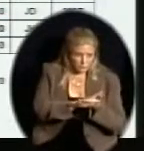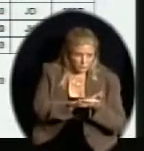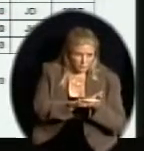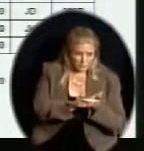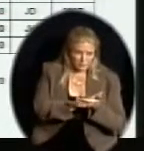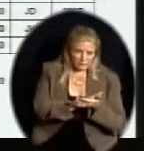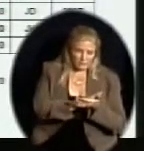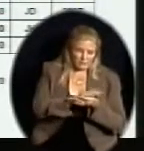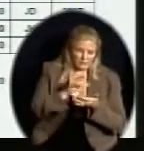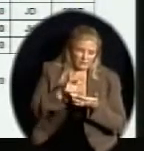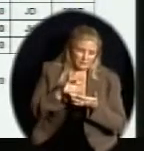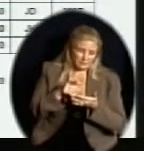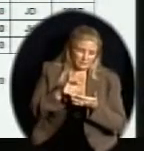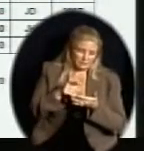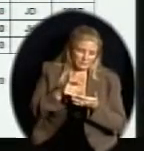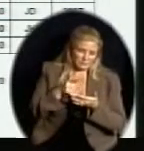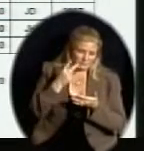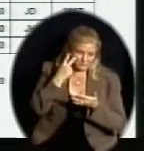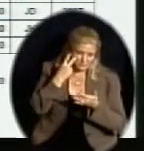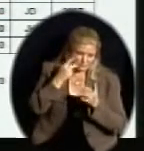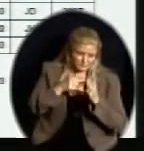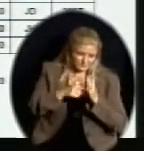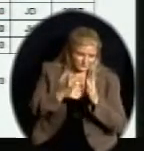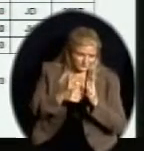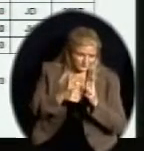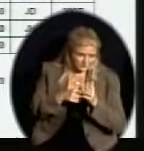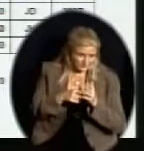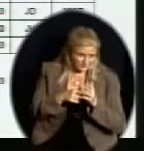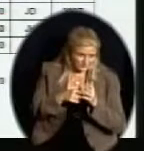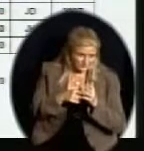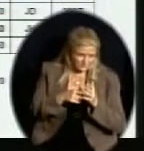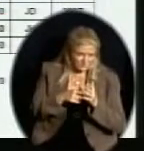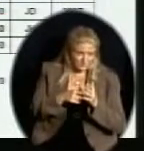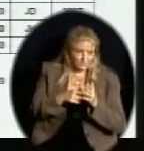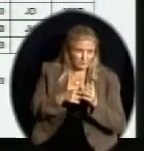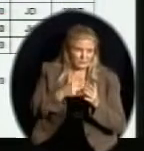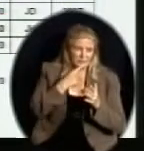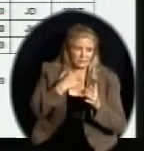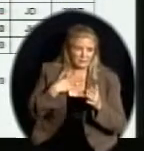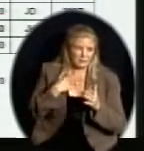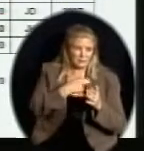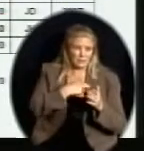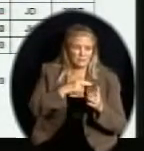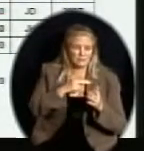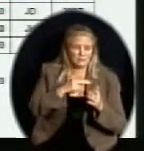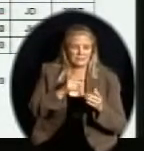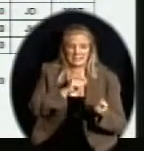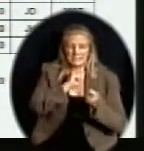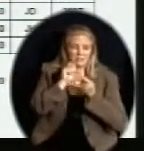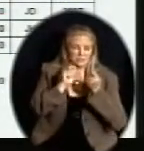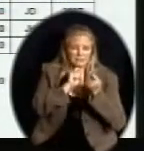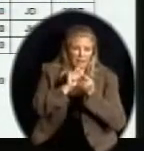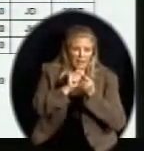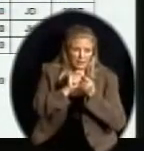This tells us, as an example in this school of Fairview, this tells us exactly what we would like to do based on about two weeks ago.